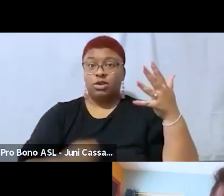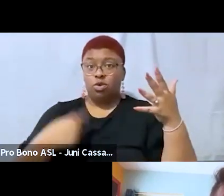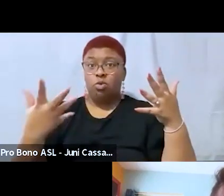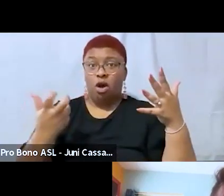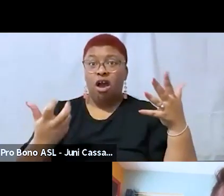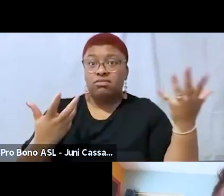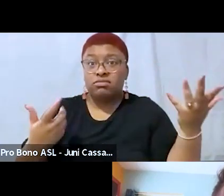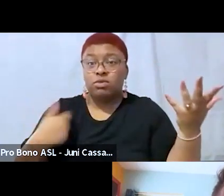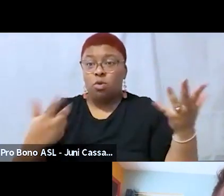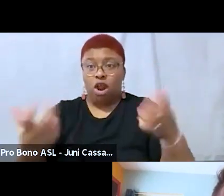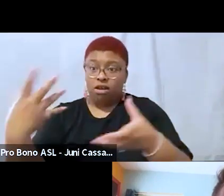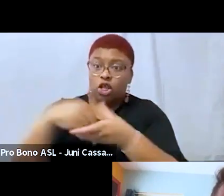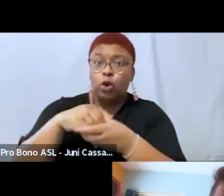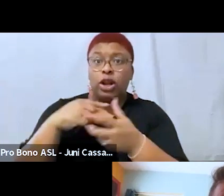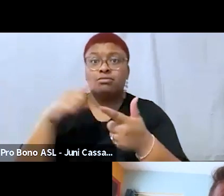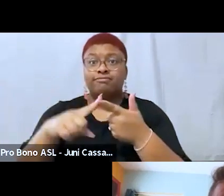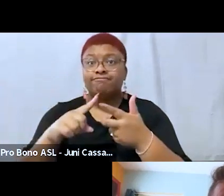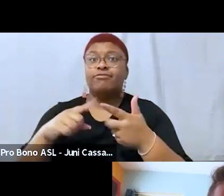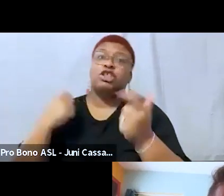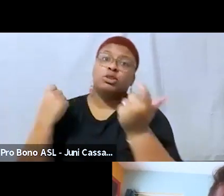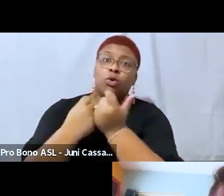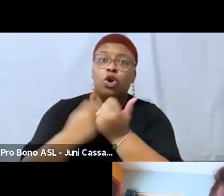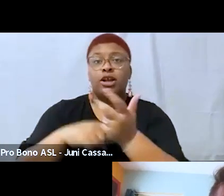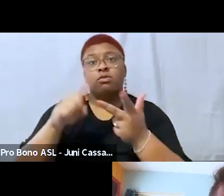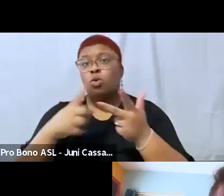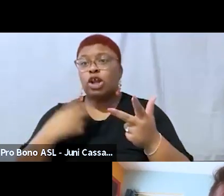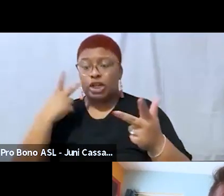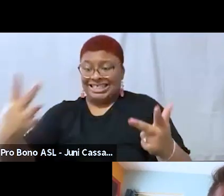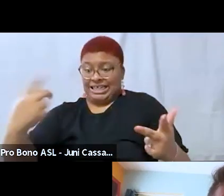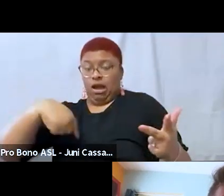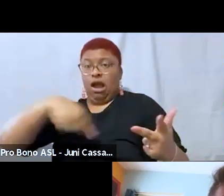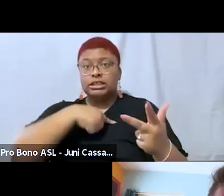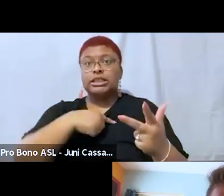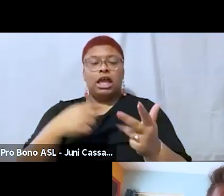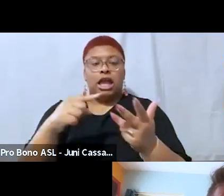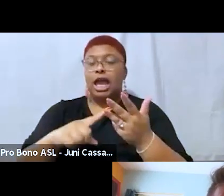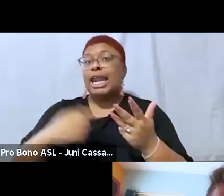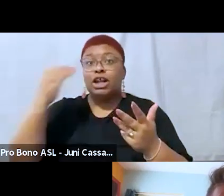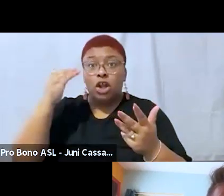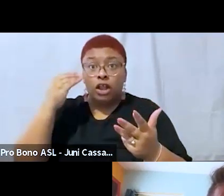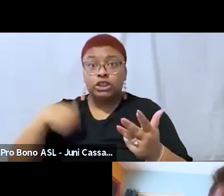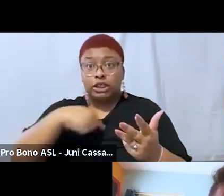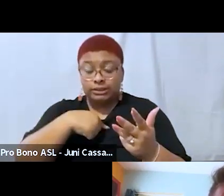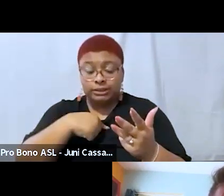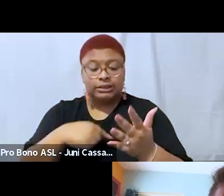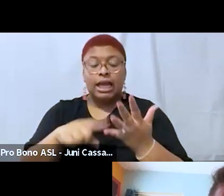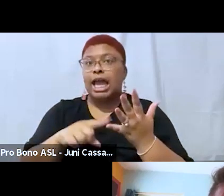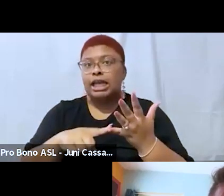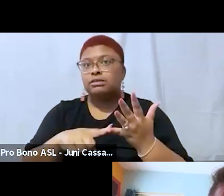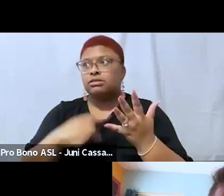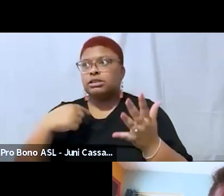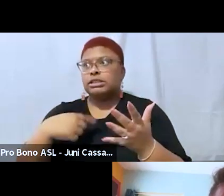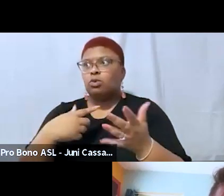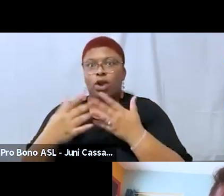to be included we want to be supported we want you to see us and acknowledge us and do what you can to support us